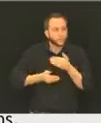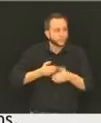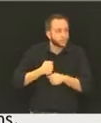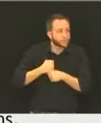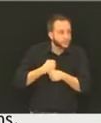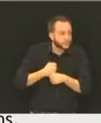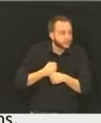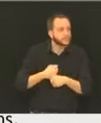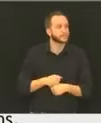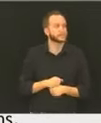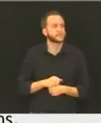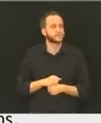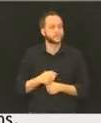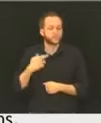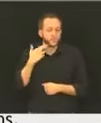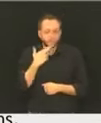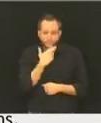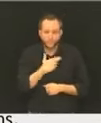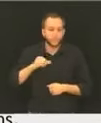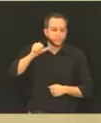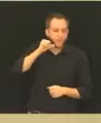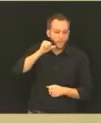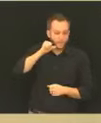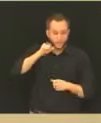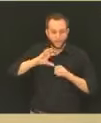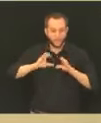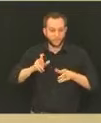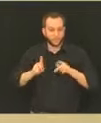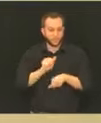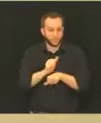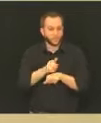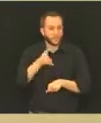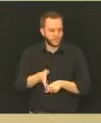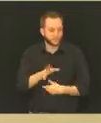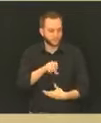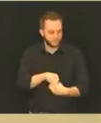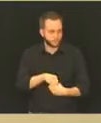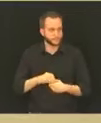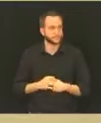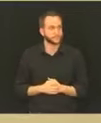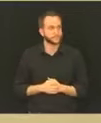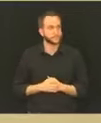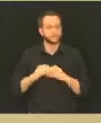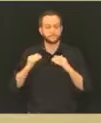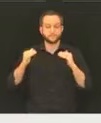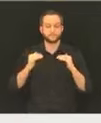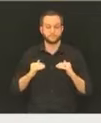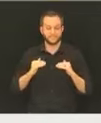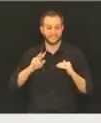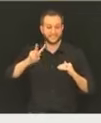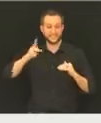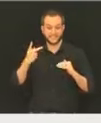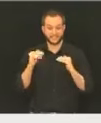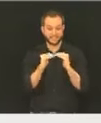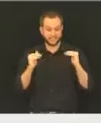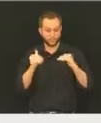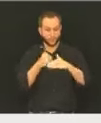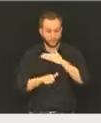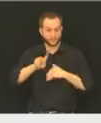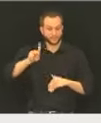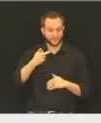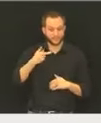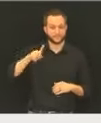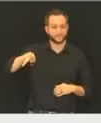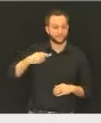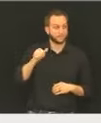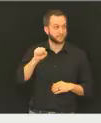at our restaurants and bars. Next slide. And then there's the second tier, which will come after we